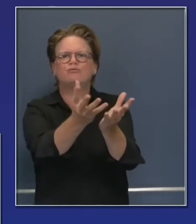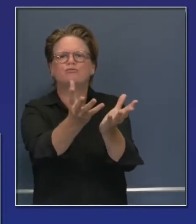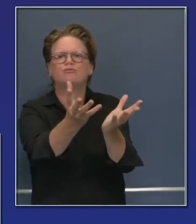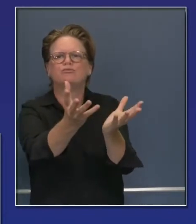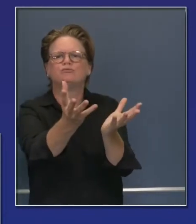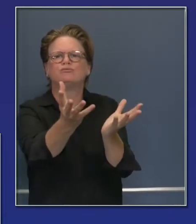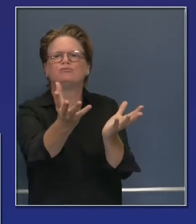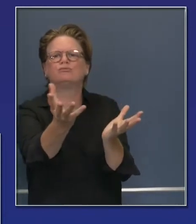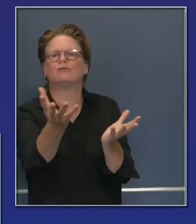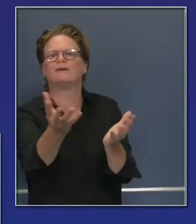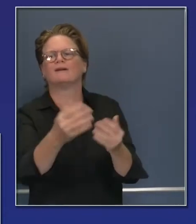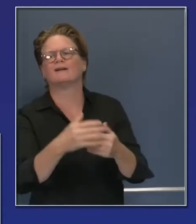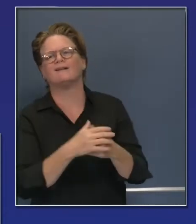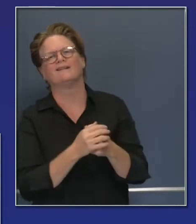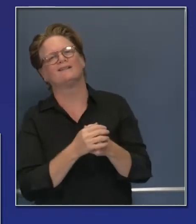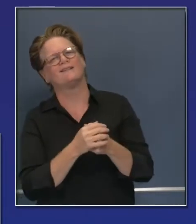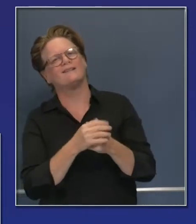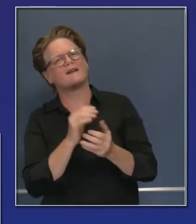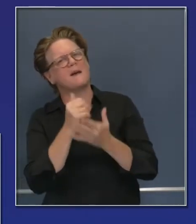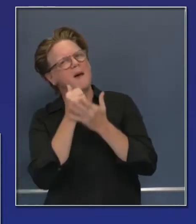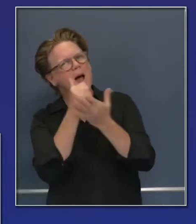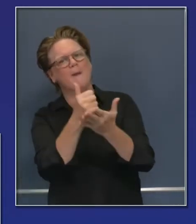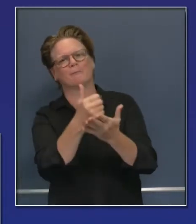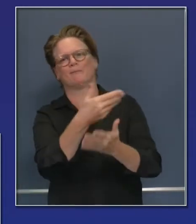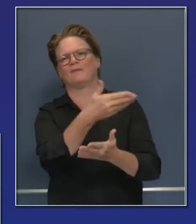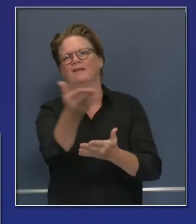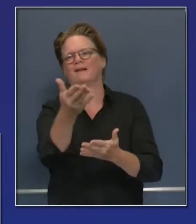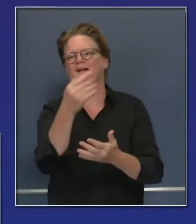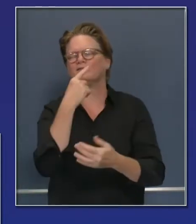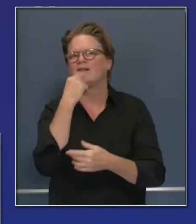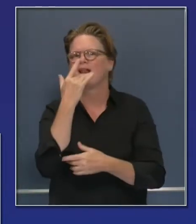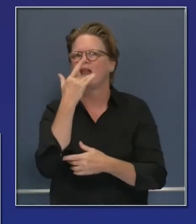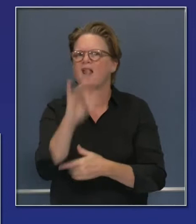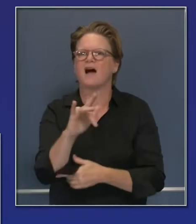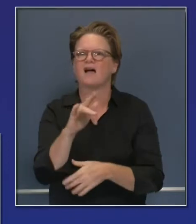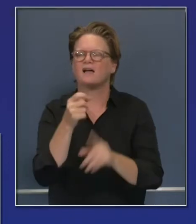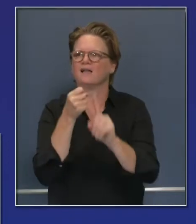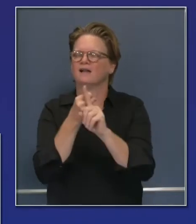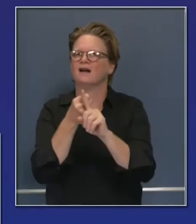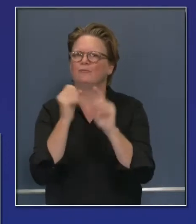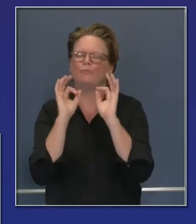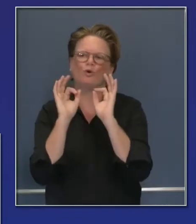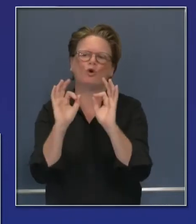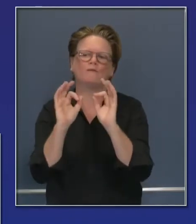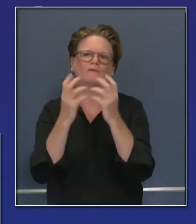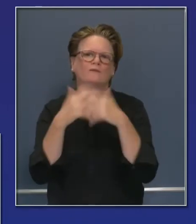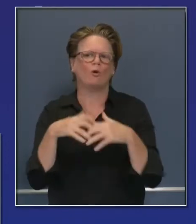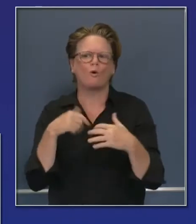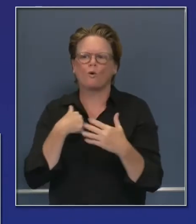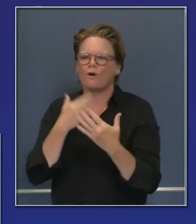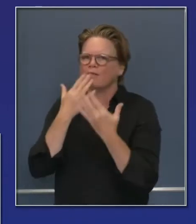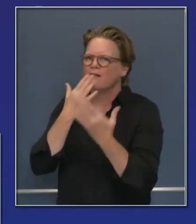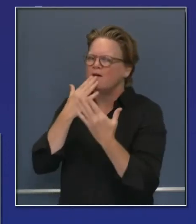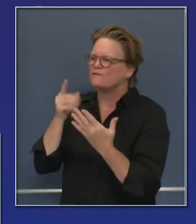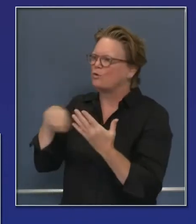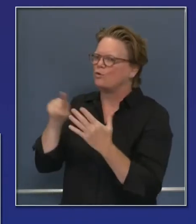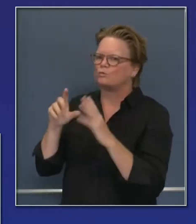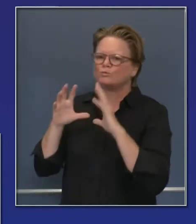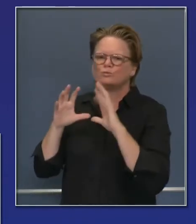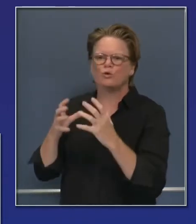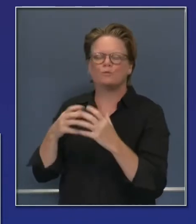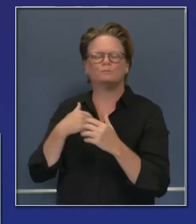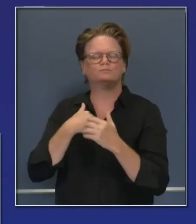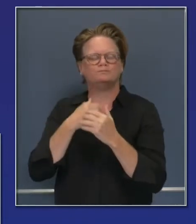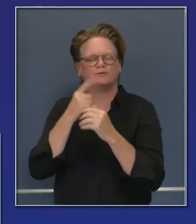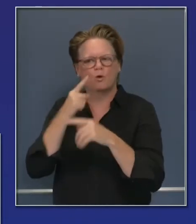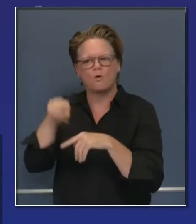large as ours that we're bringing that spirit into this effort. And again, we just thank you both for your leadership in that